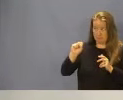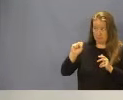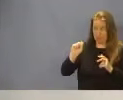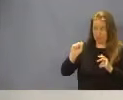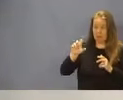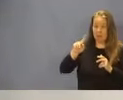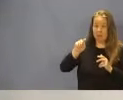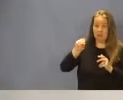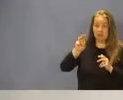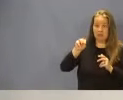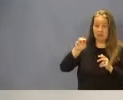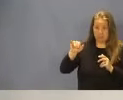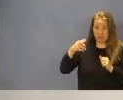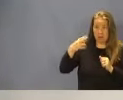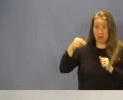Tommy Hopkins.